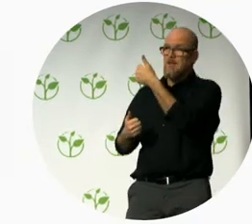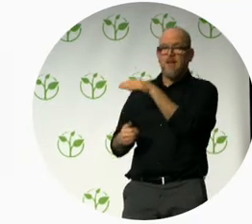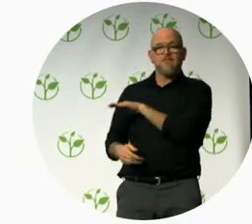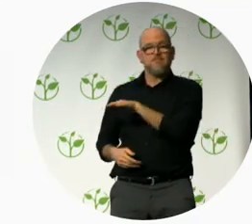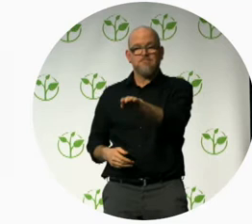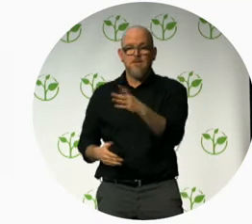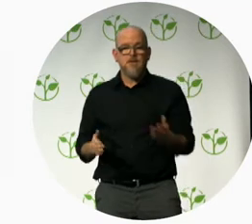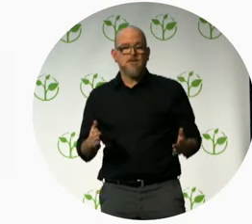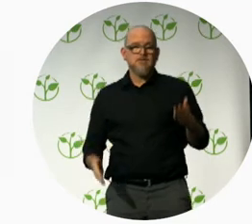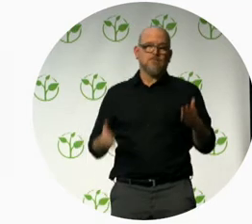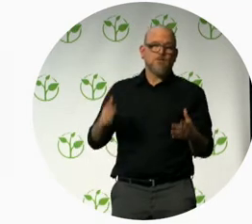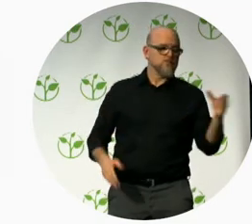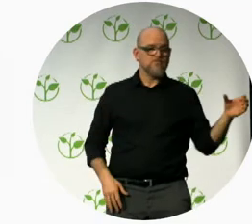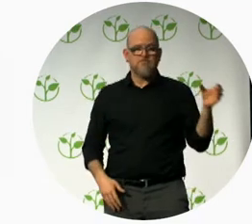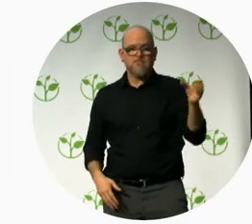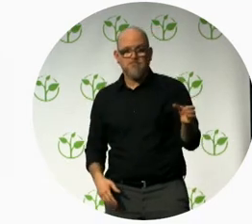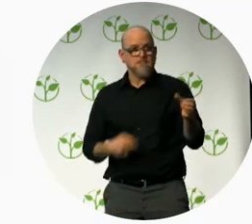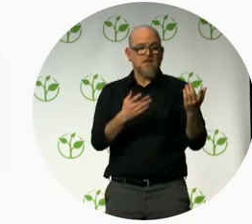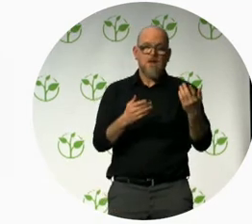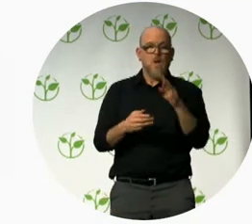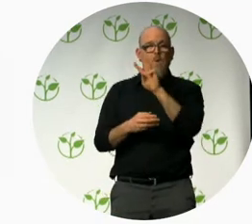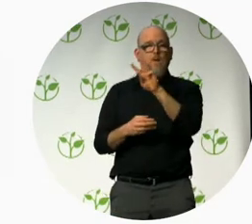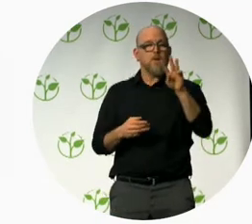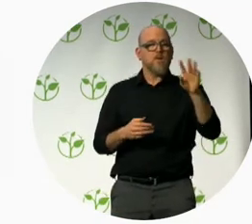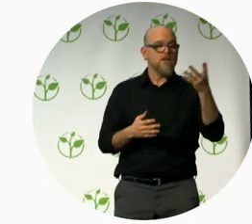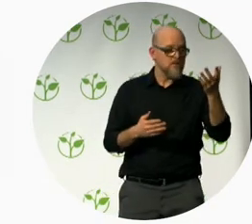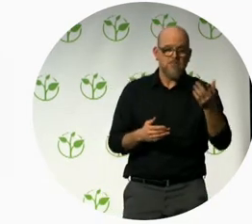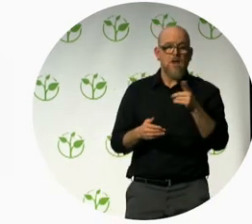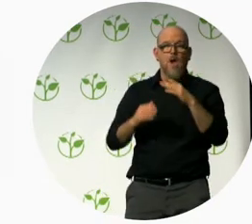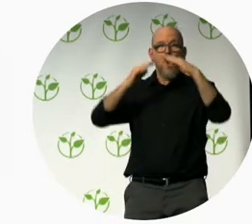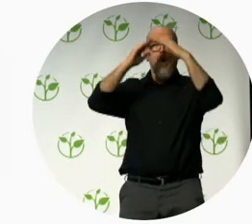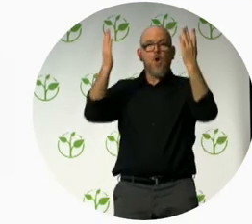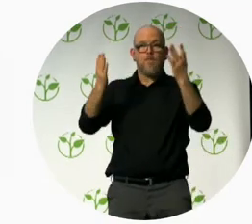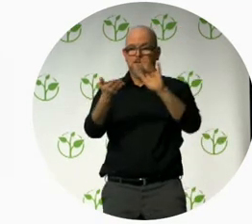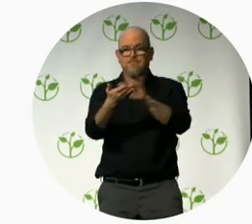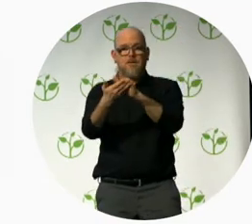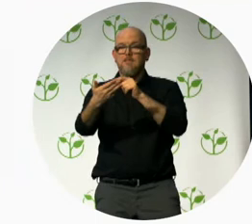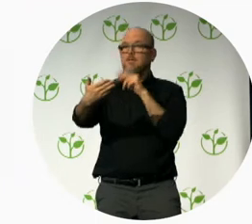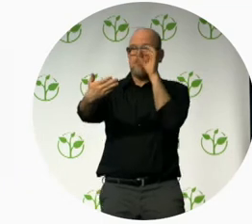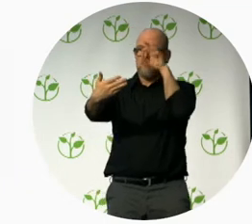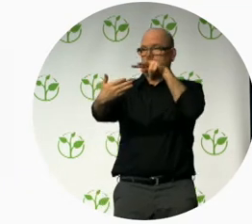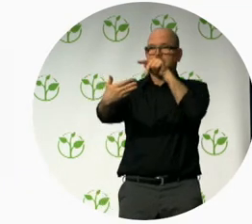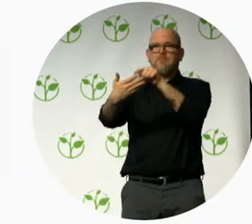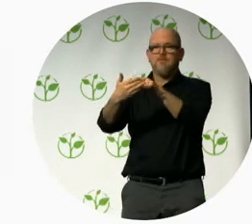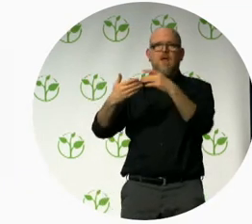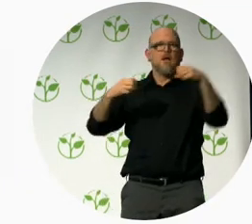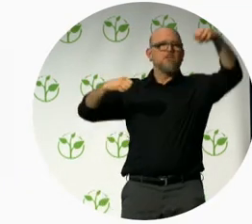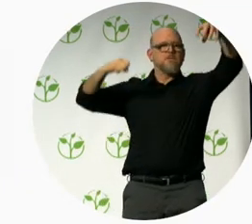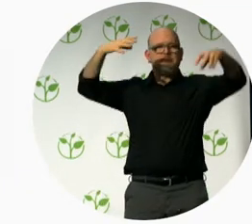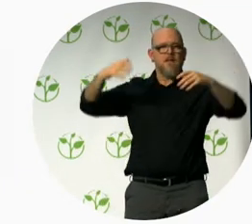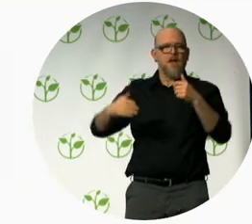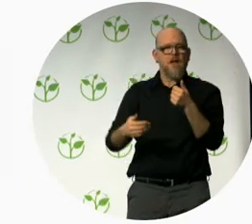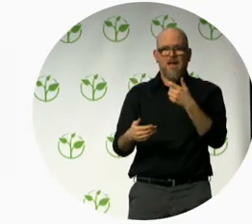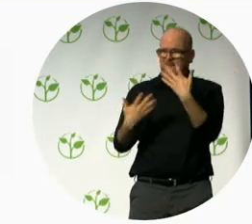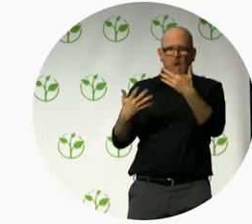Internet of Things, smart home and smart cities, and much, much more as you already heard today. We realize